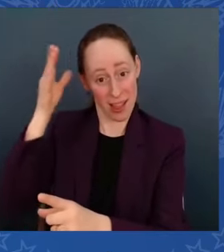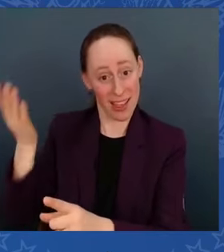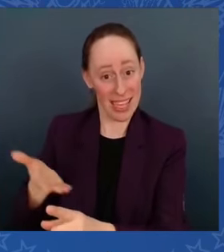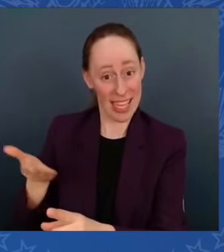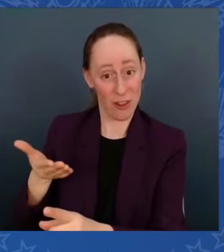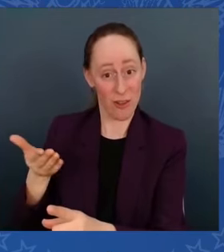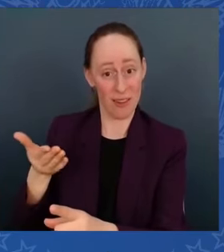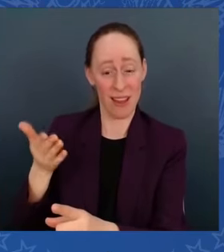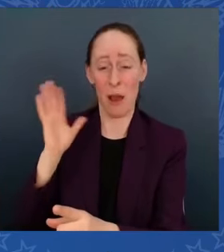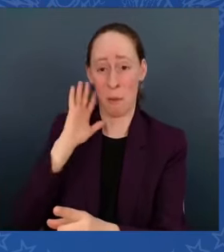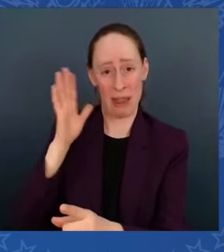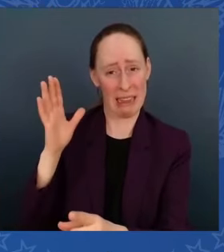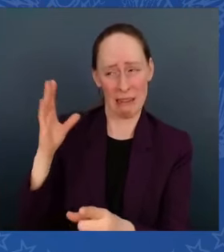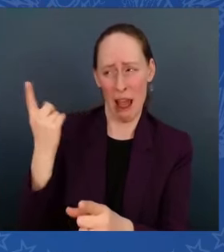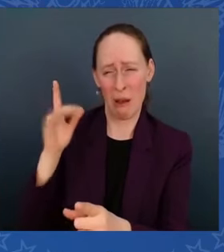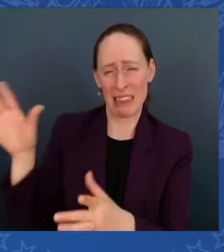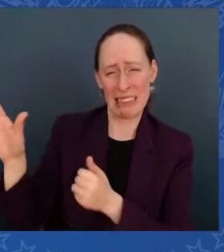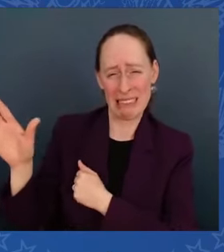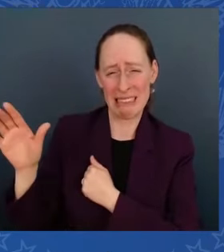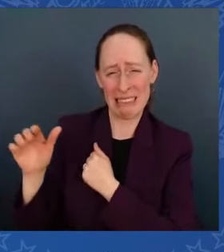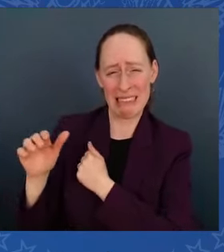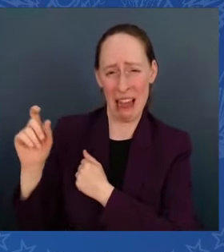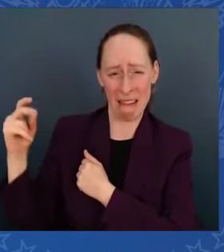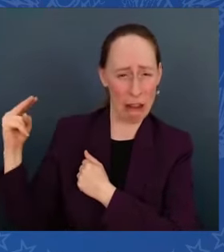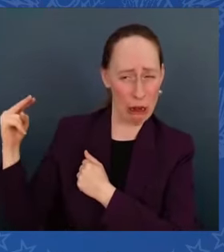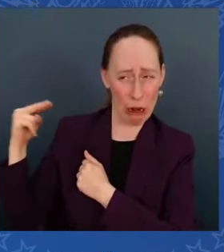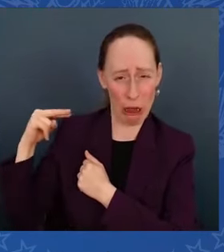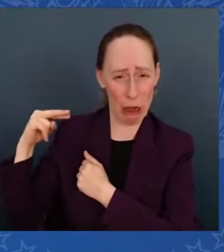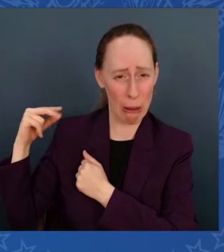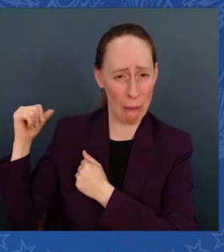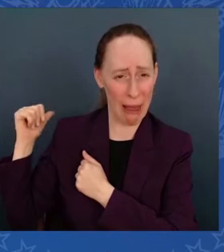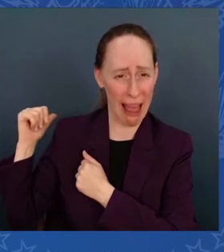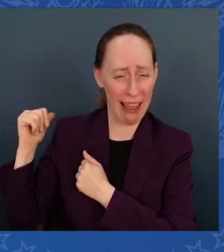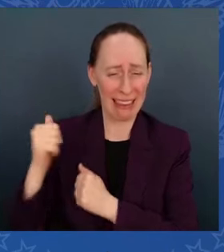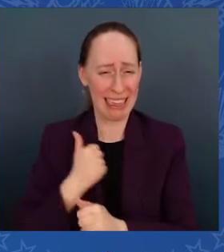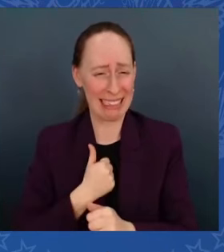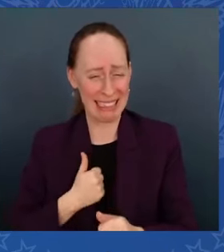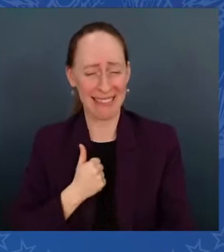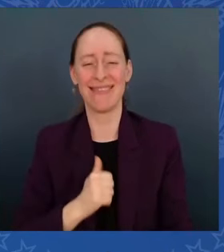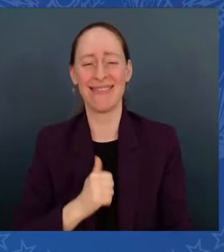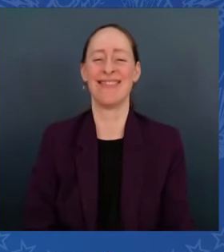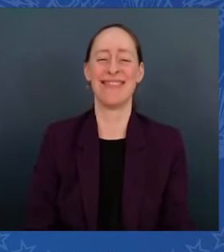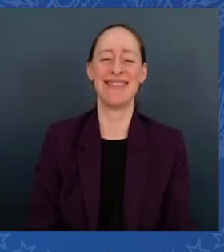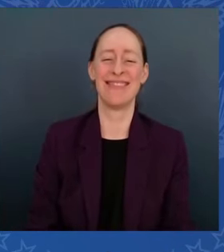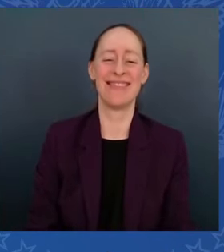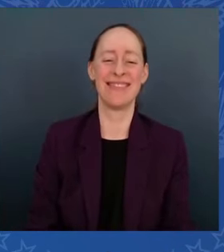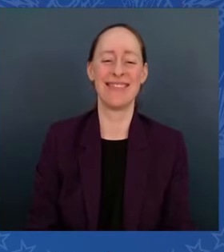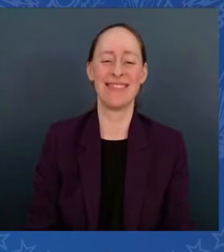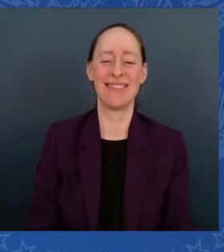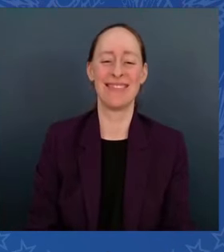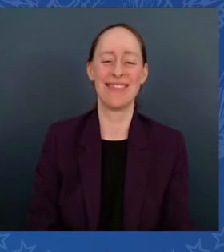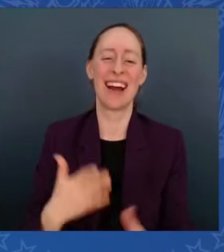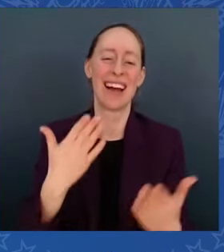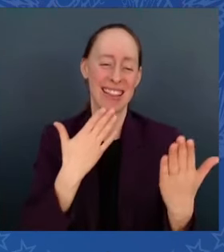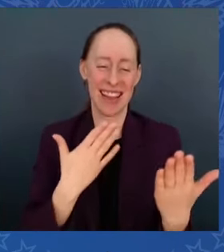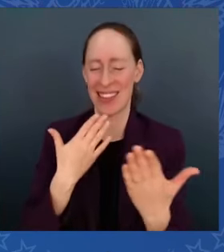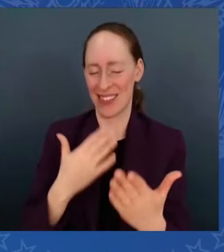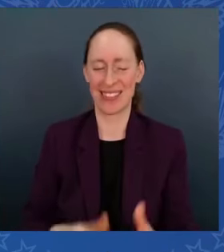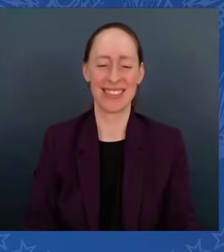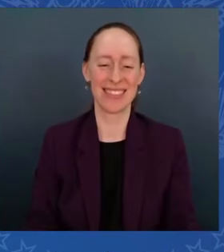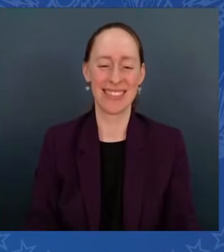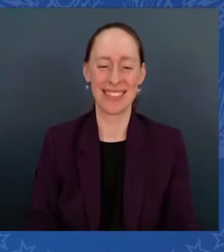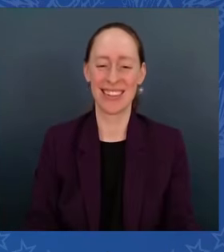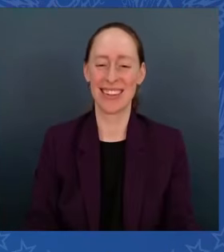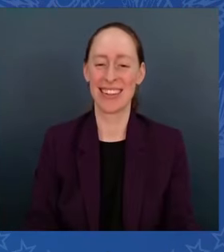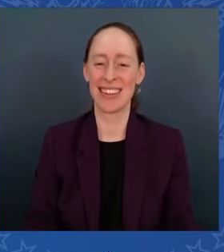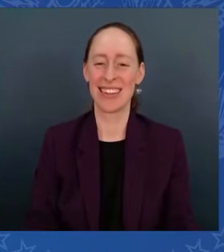I apologize. Thank you very much. Look, folks. Thank you. Being a teacher isn't